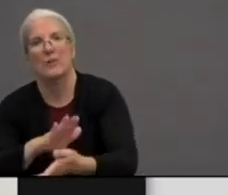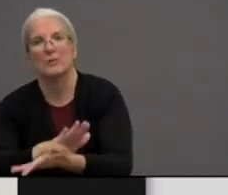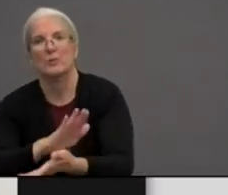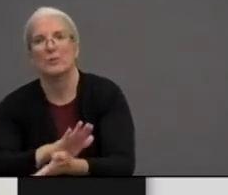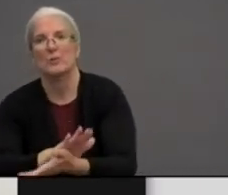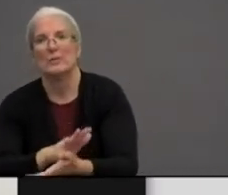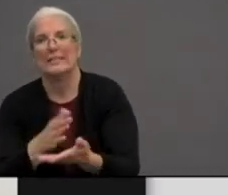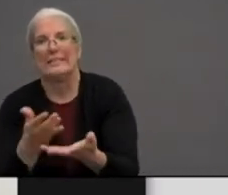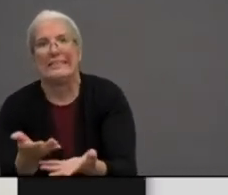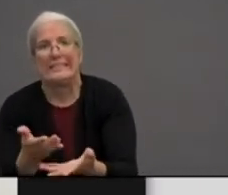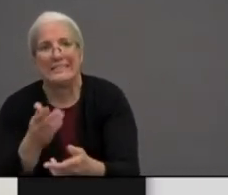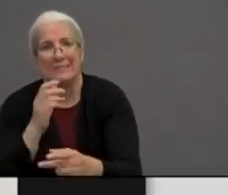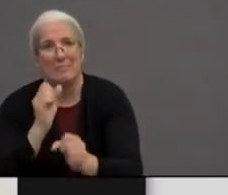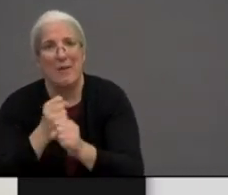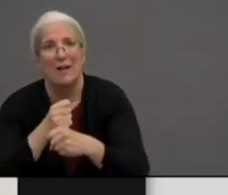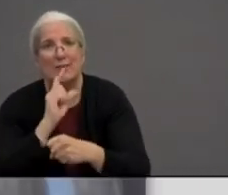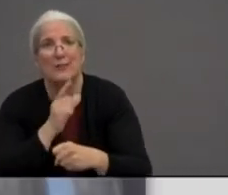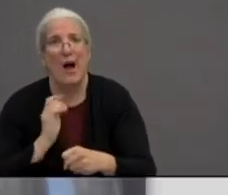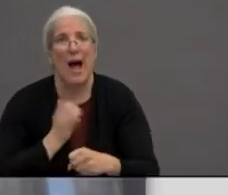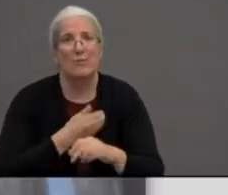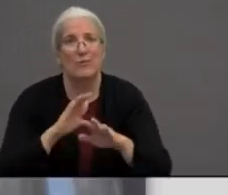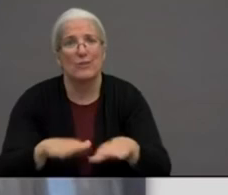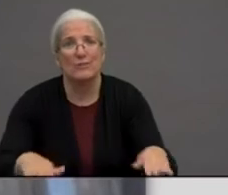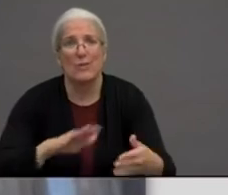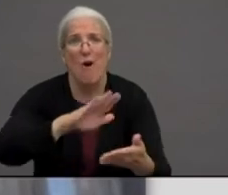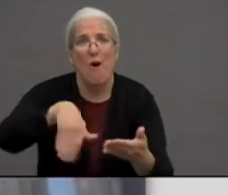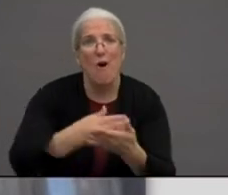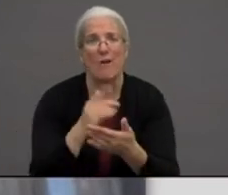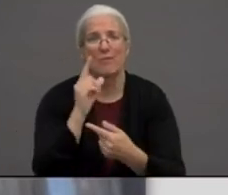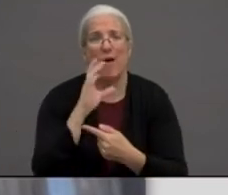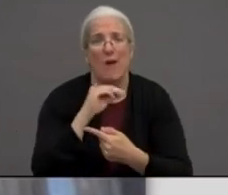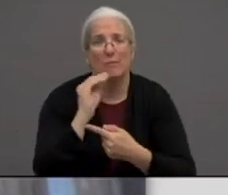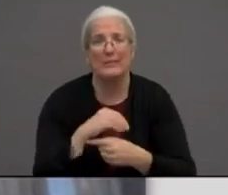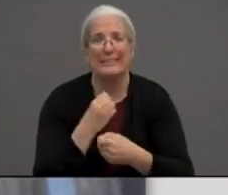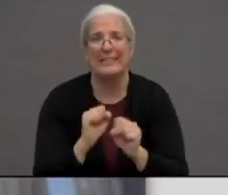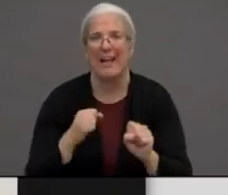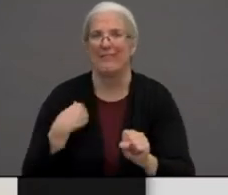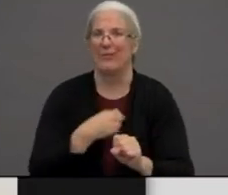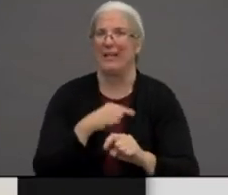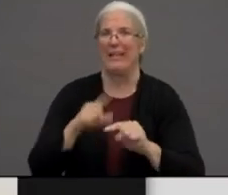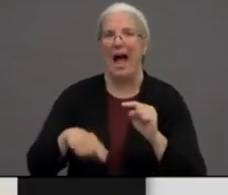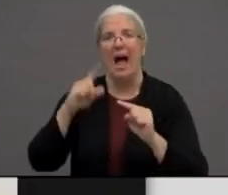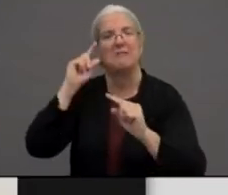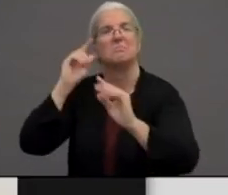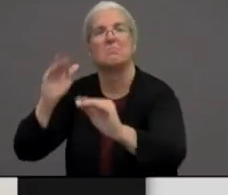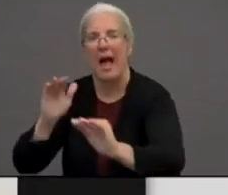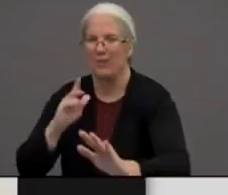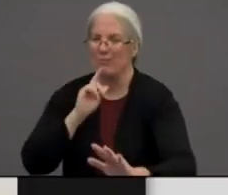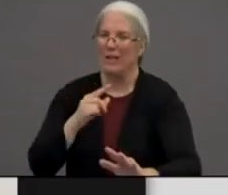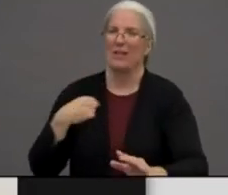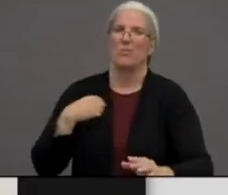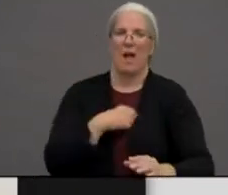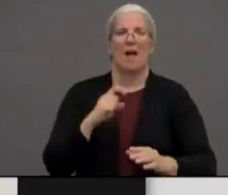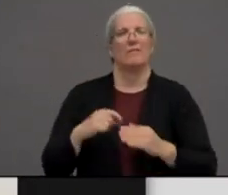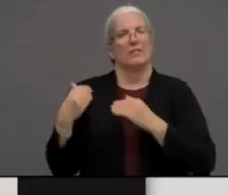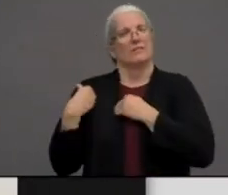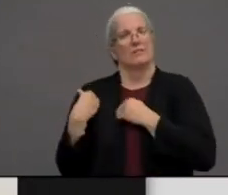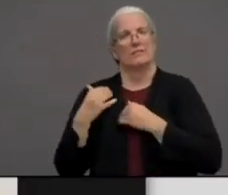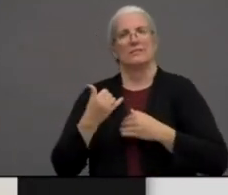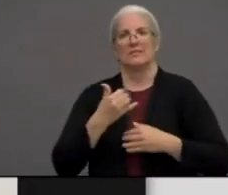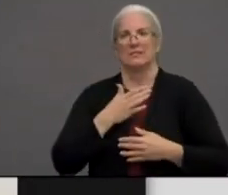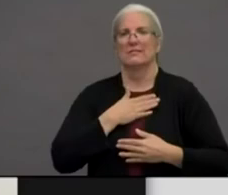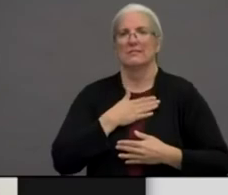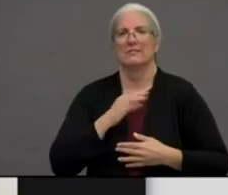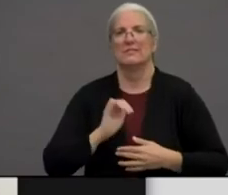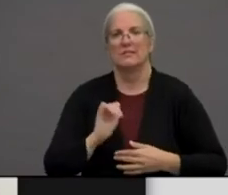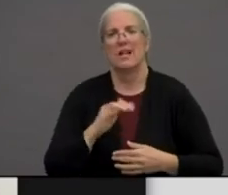everything safe for them. Everyone has their own individual responsibility to be safe. And I know that it can be difficult for